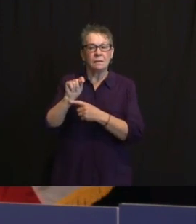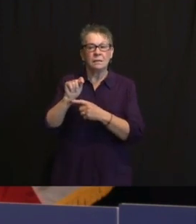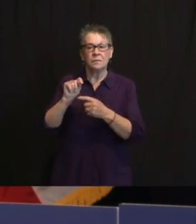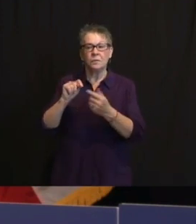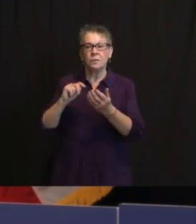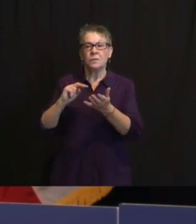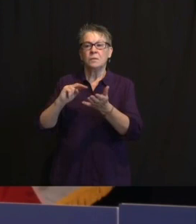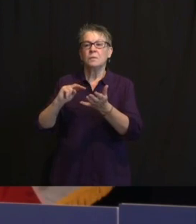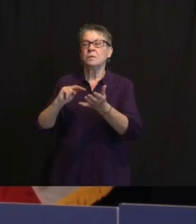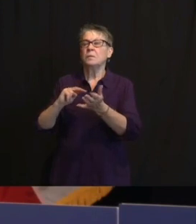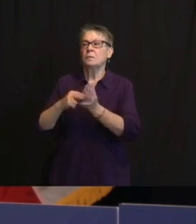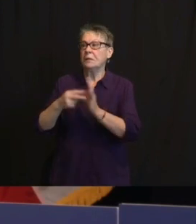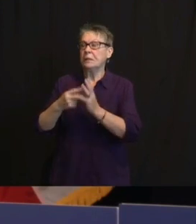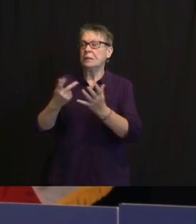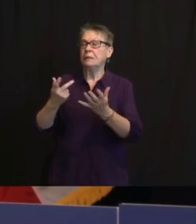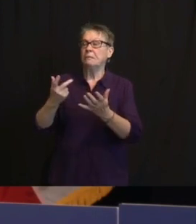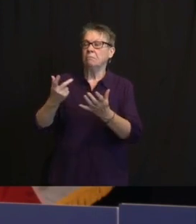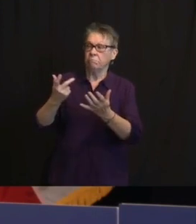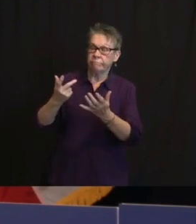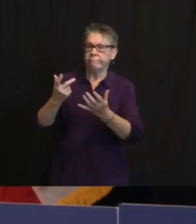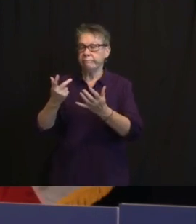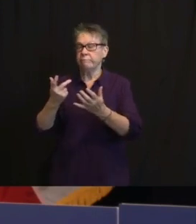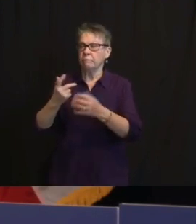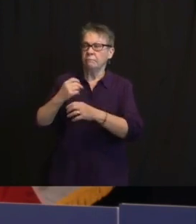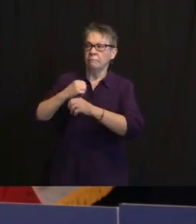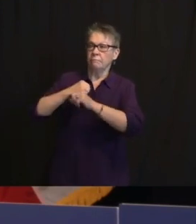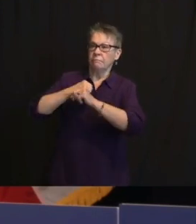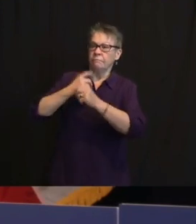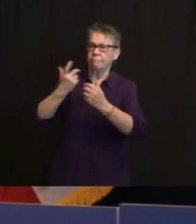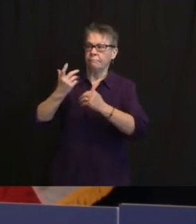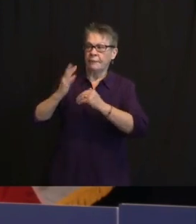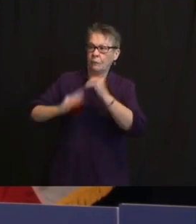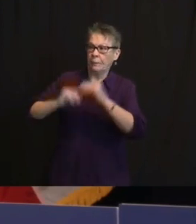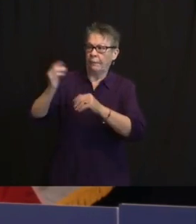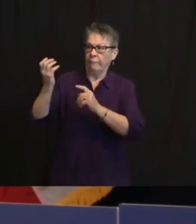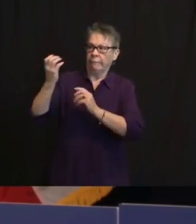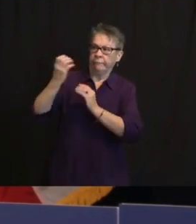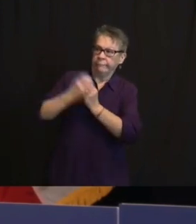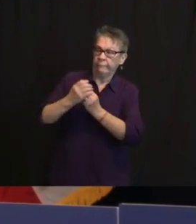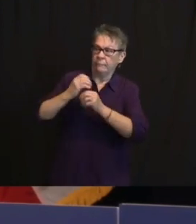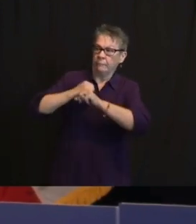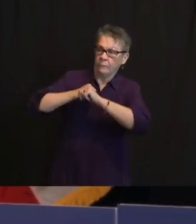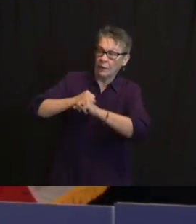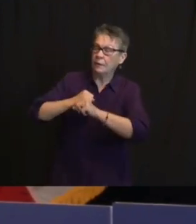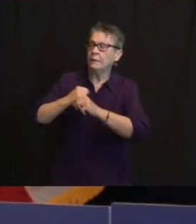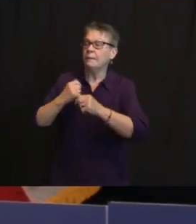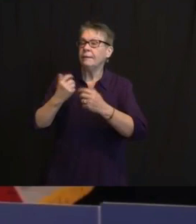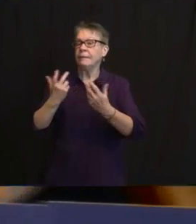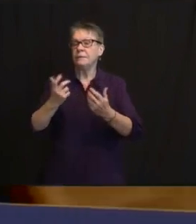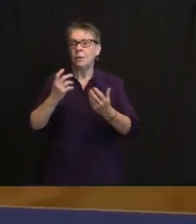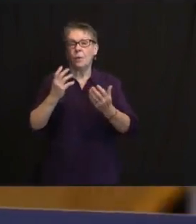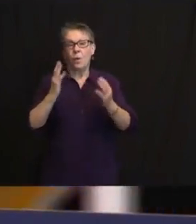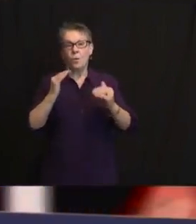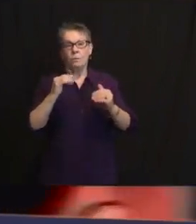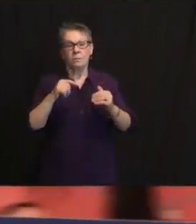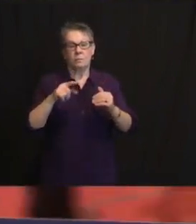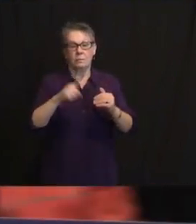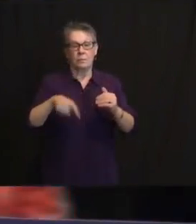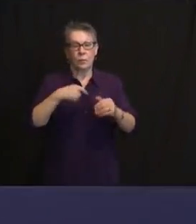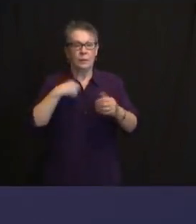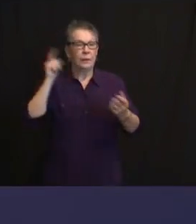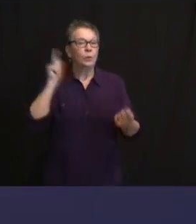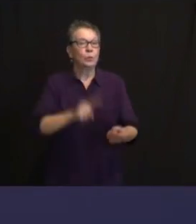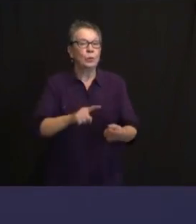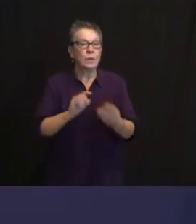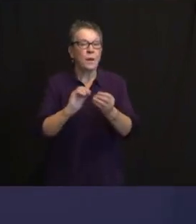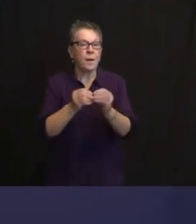POPULATION. WELL DONE. JUDY, ANYTHING MORE ON THAT AND OR WHAT DO YOU EXPECT TO SEE IN CASES AND HOSPITALIZATIONS